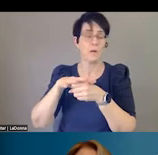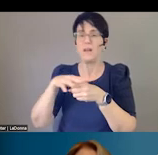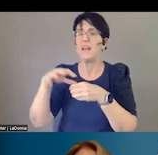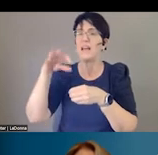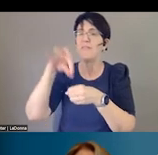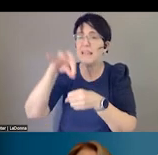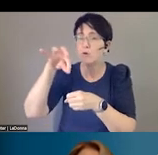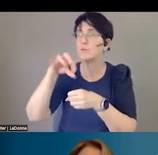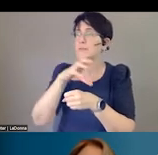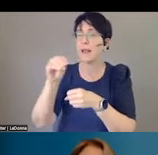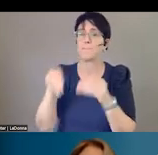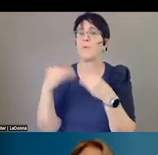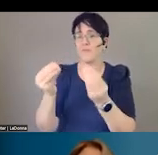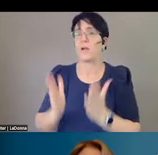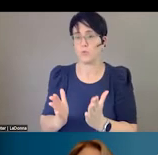So next slide.